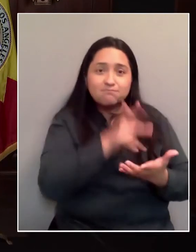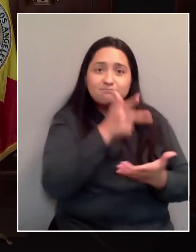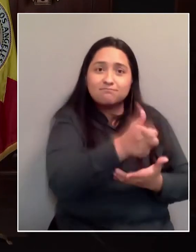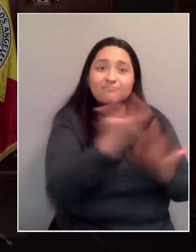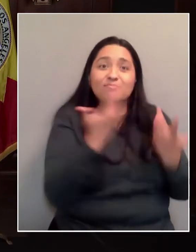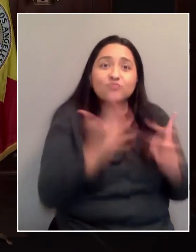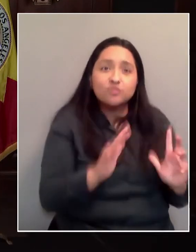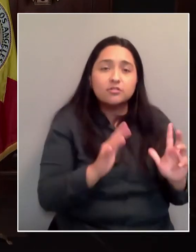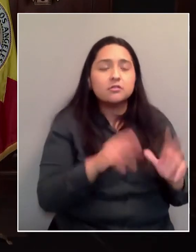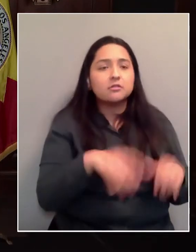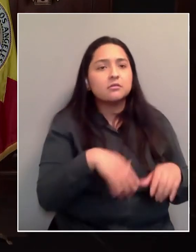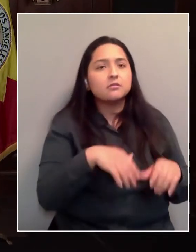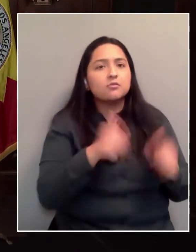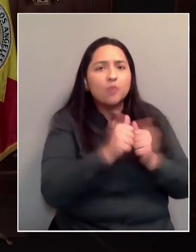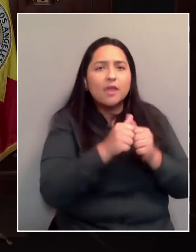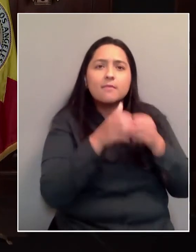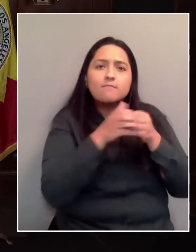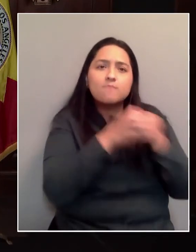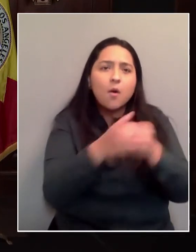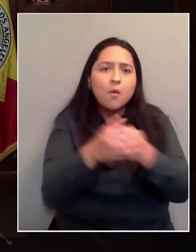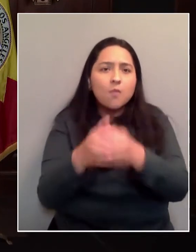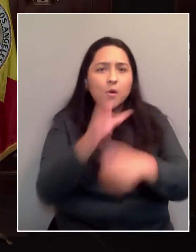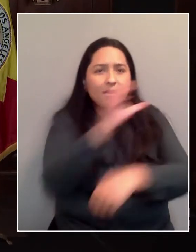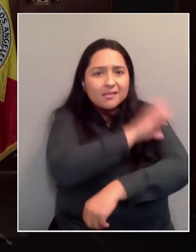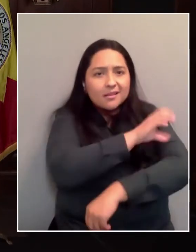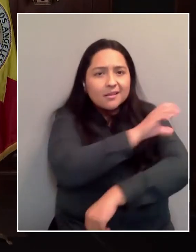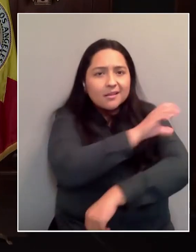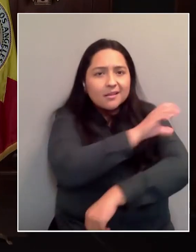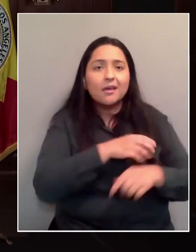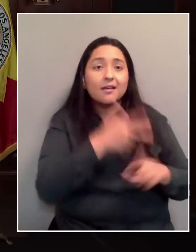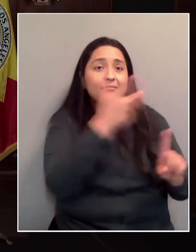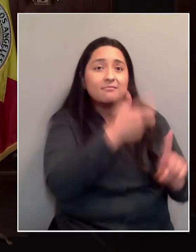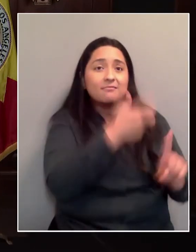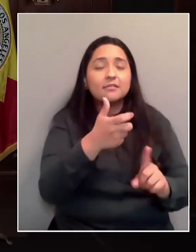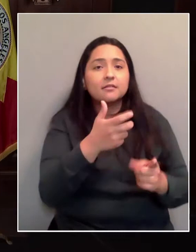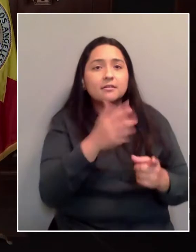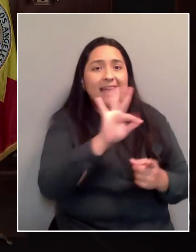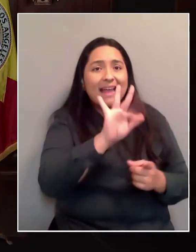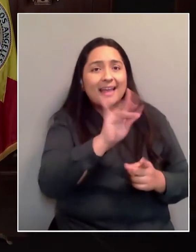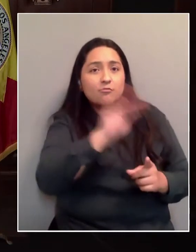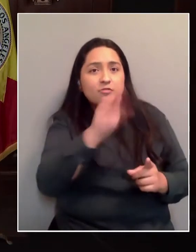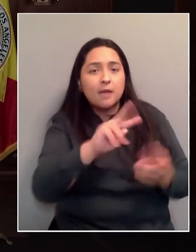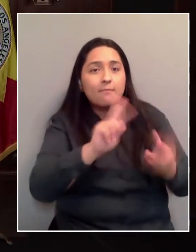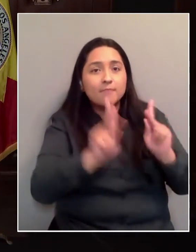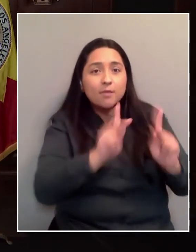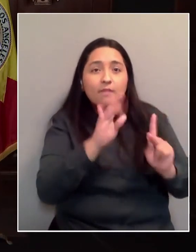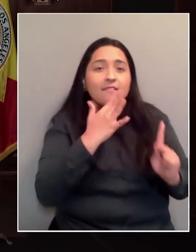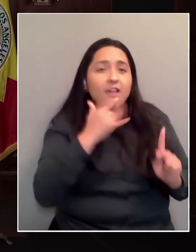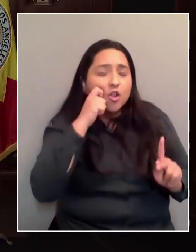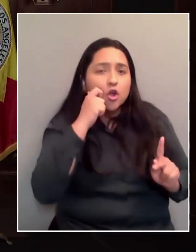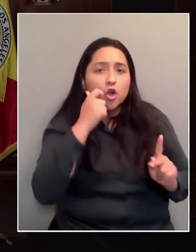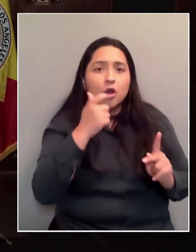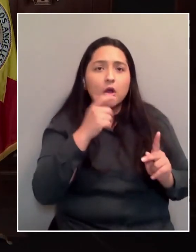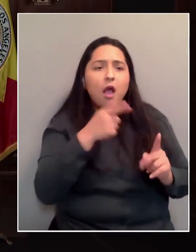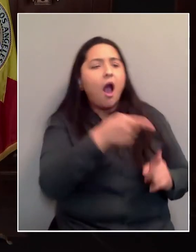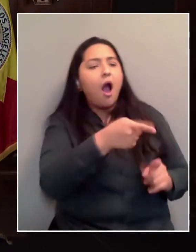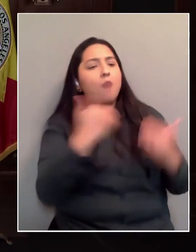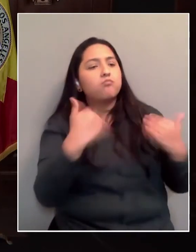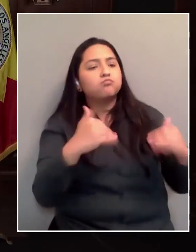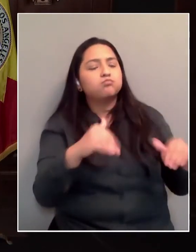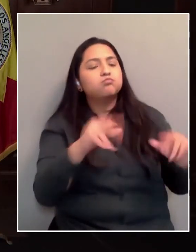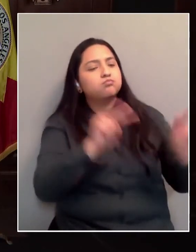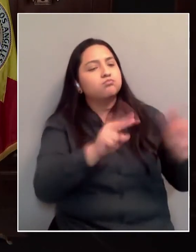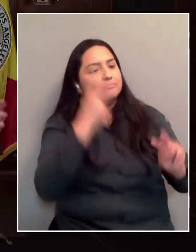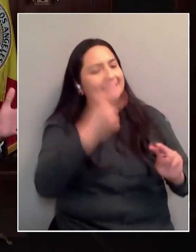alongside that, where we have 90% people of color getting those doses, and reward us. That's my simple message. Reward those places that are working